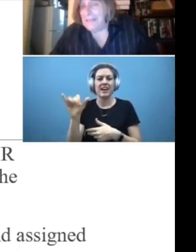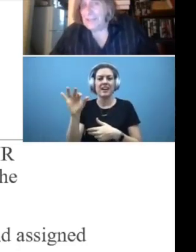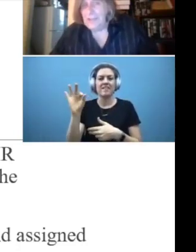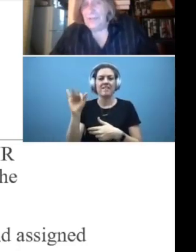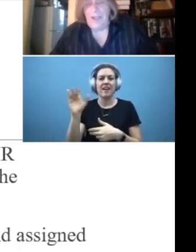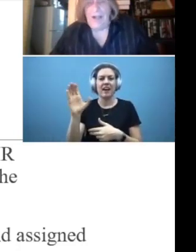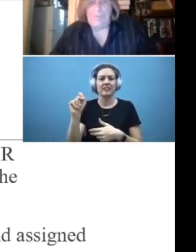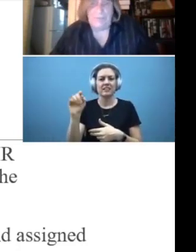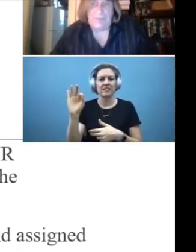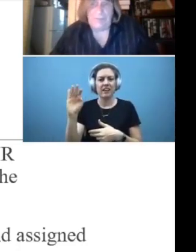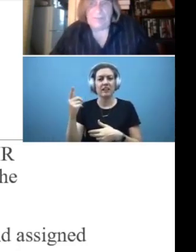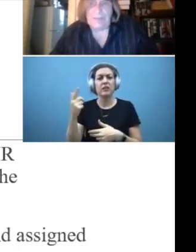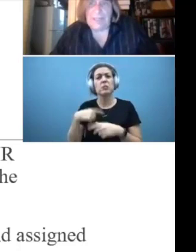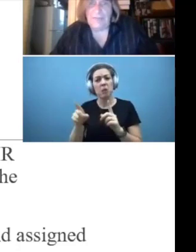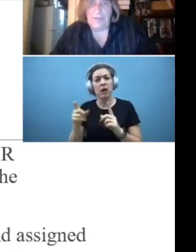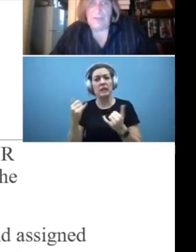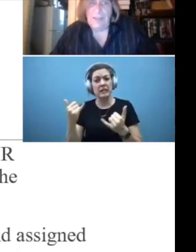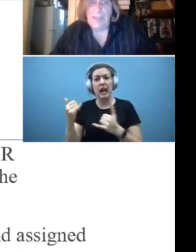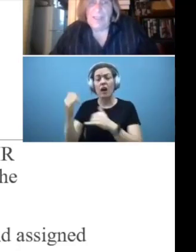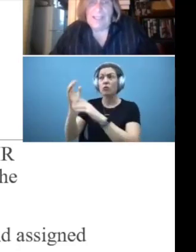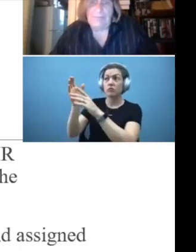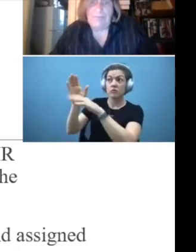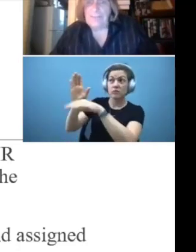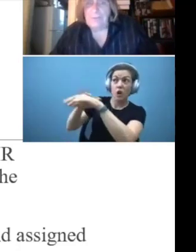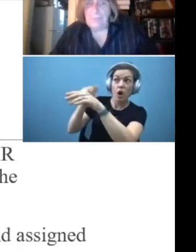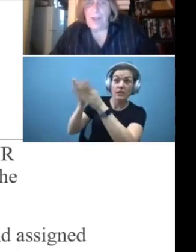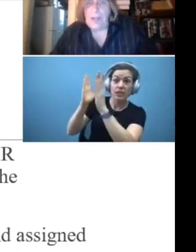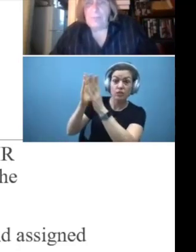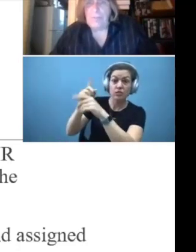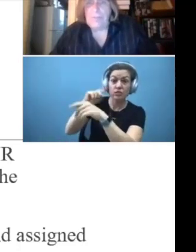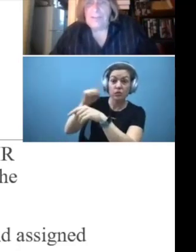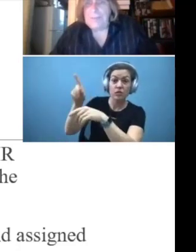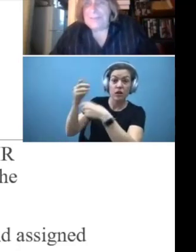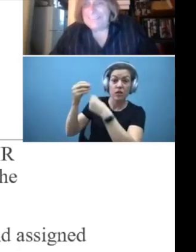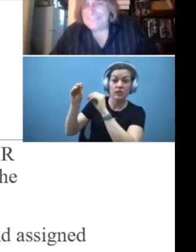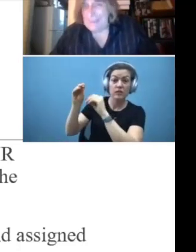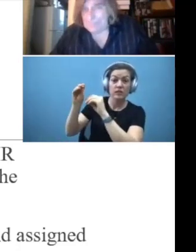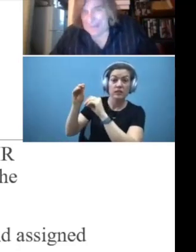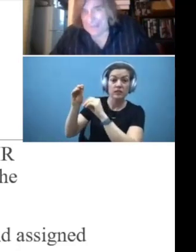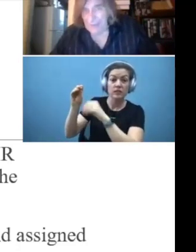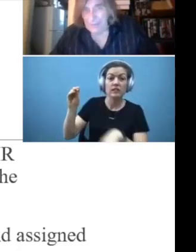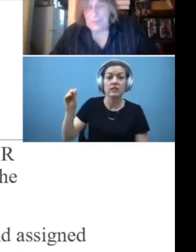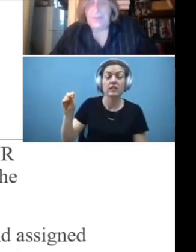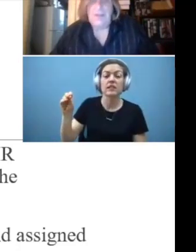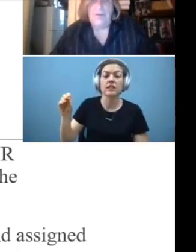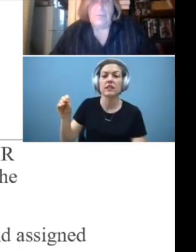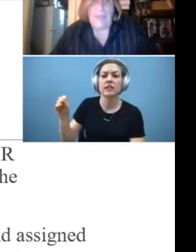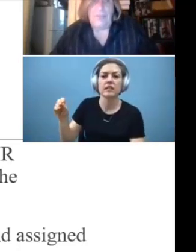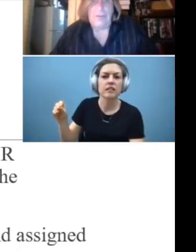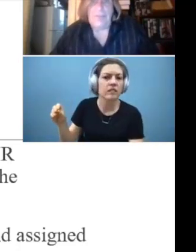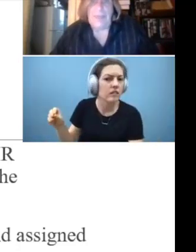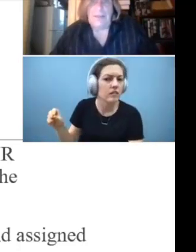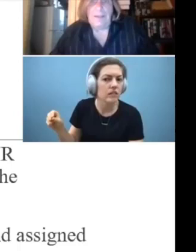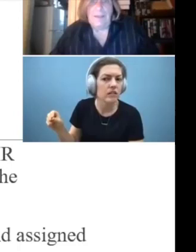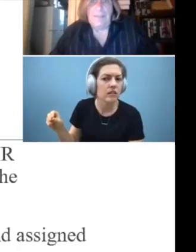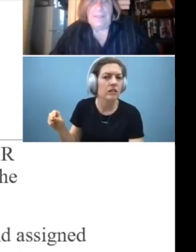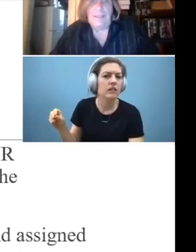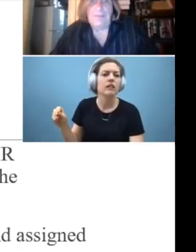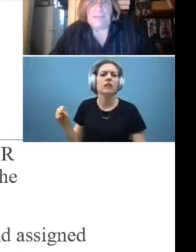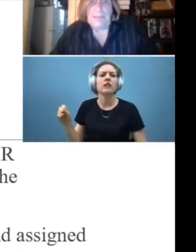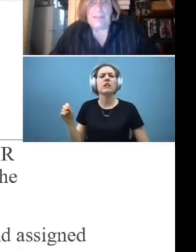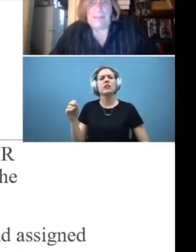the attention of the Office of Investigation, and I have less of a problem with things being stepped down rather than